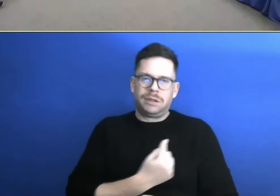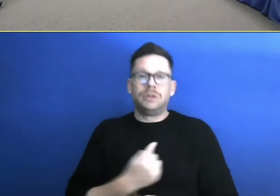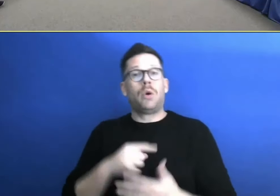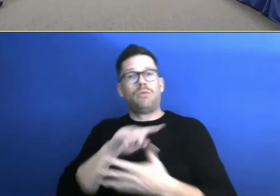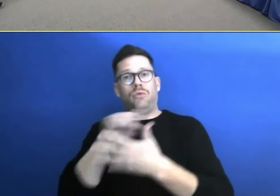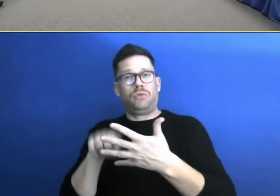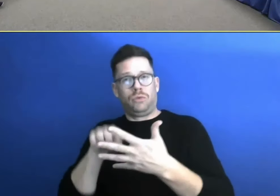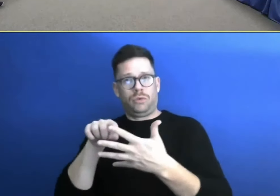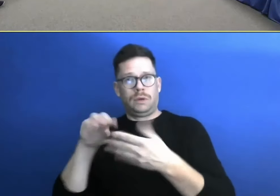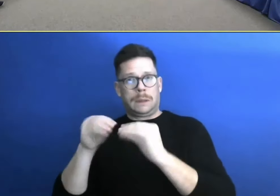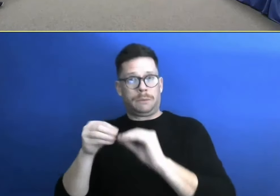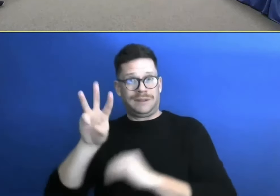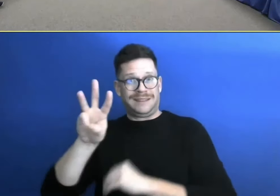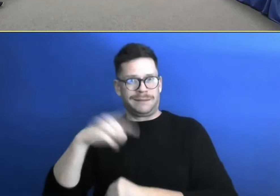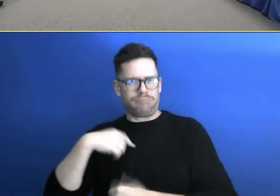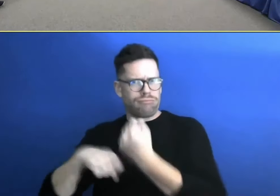um,